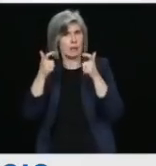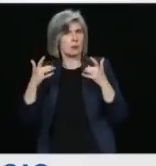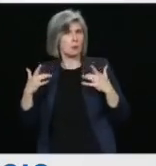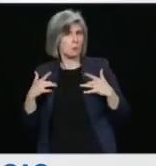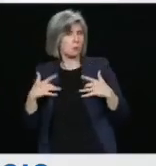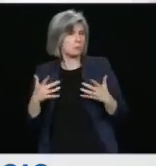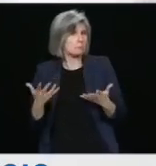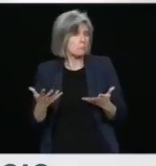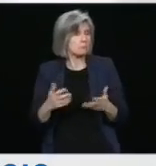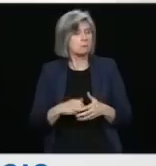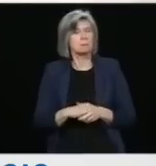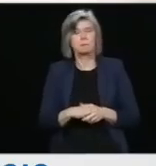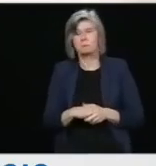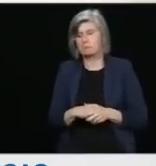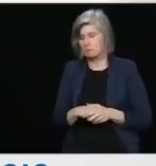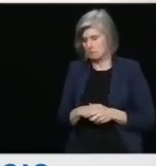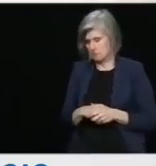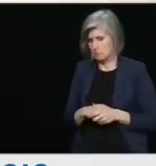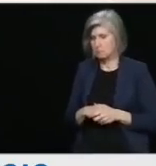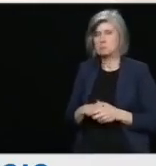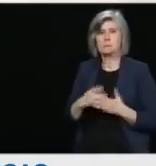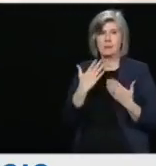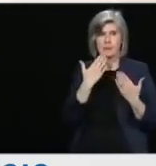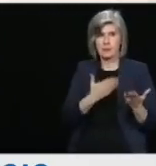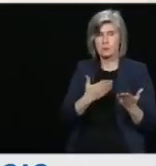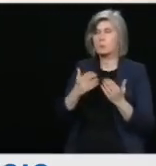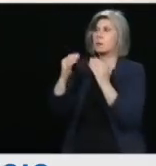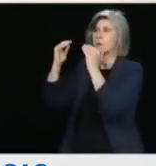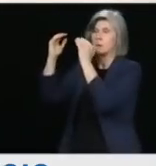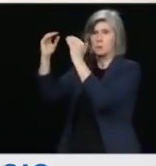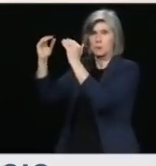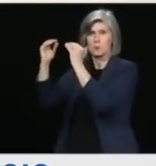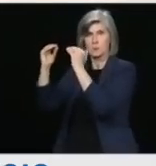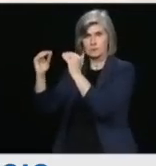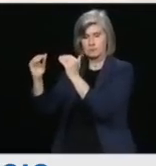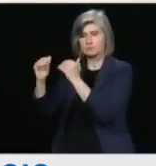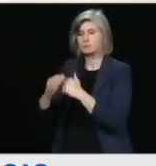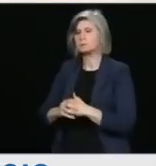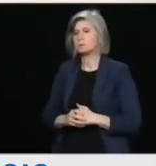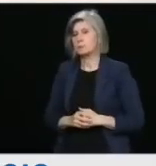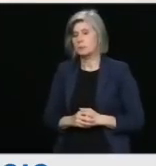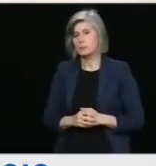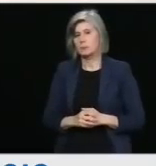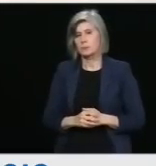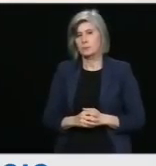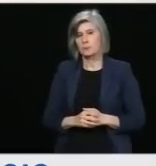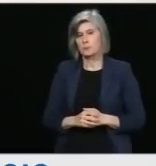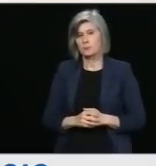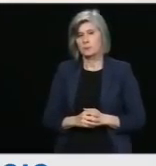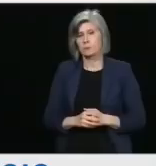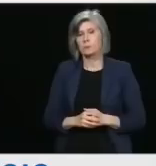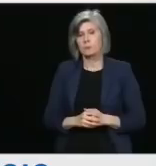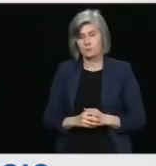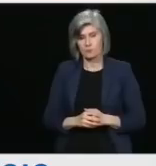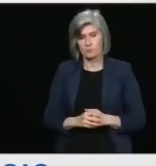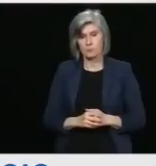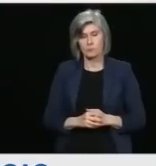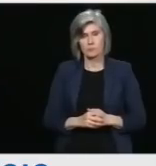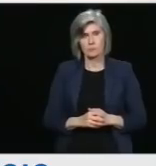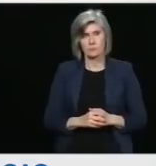Thank you. As a reminder, please press star 1 for any question. De nouveau, n'hésitez pas à appuyer sur étoile 1 pour poser une question.